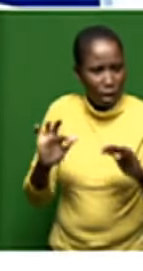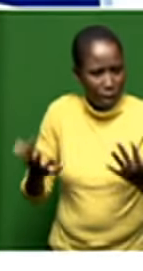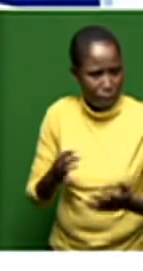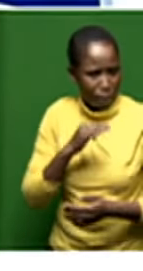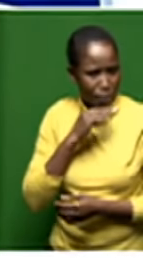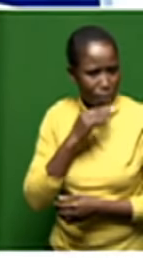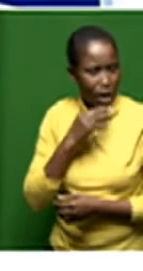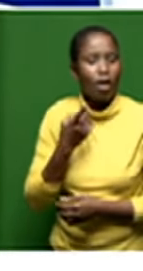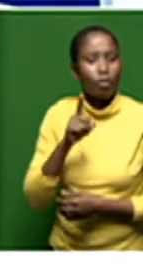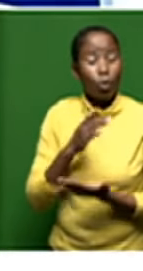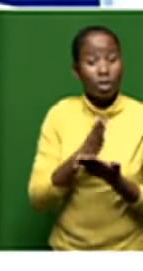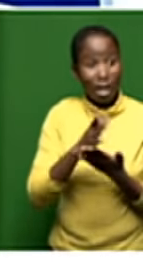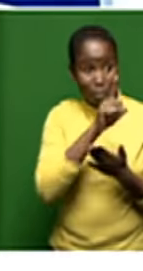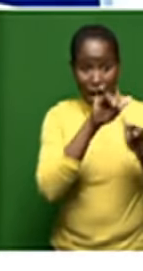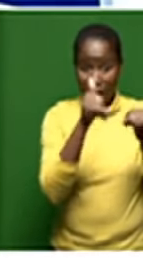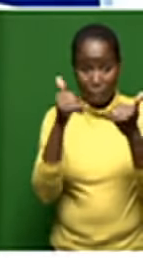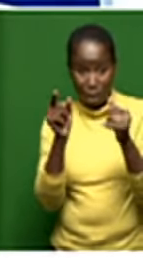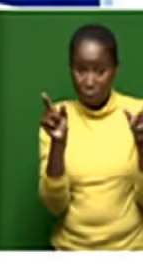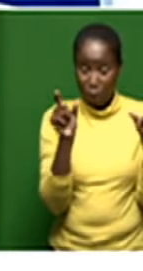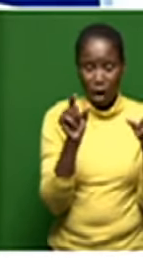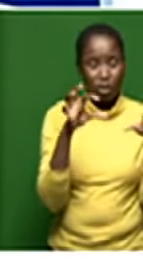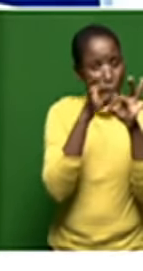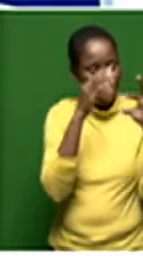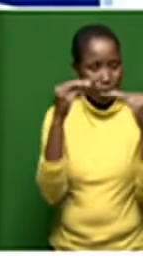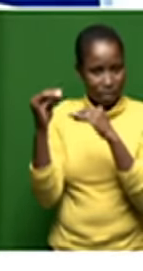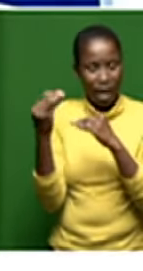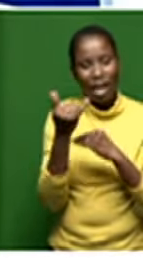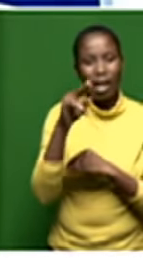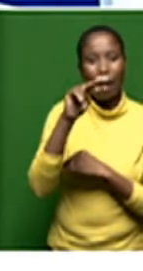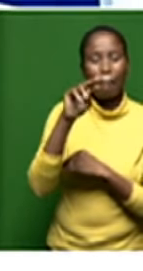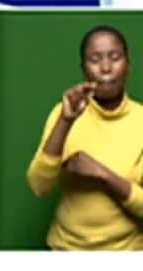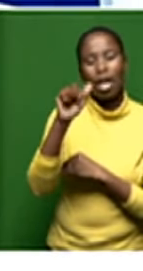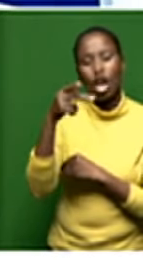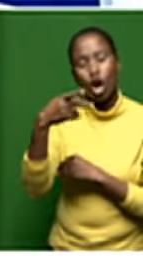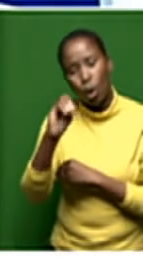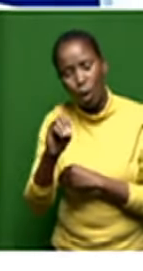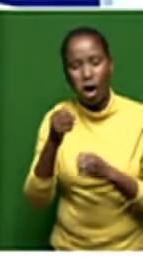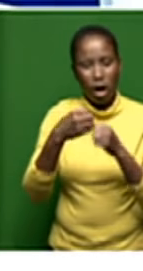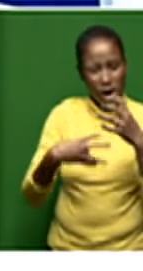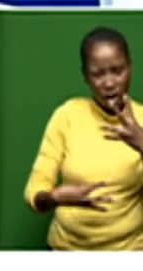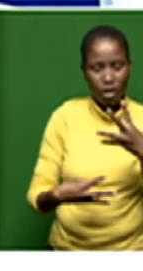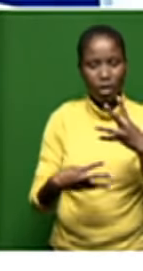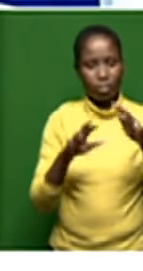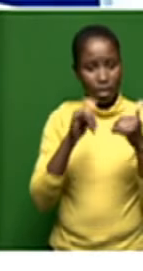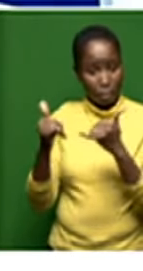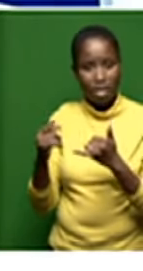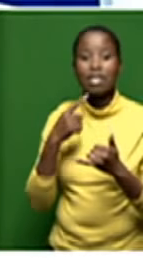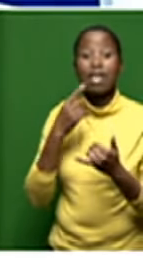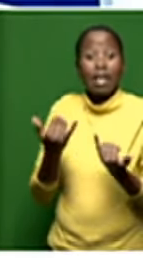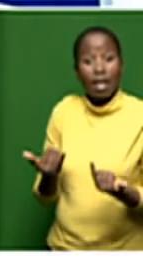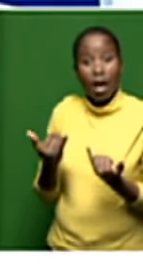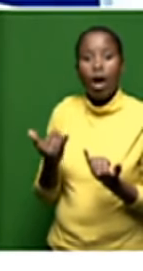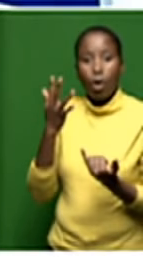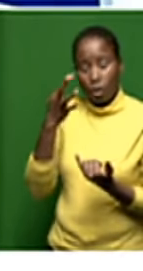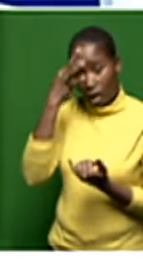it meant for those entities now um national treasury uh announced its plan now uh to fund mango uh